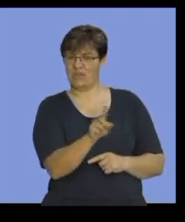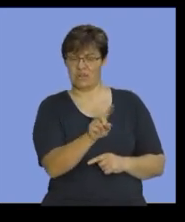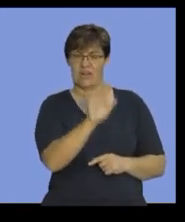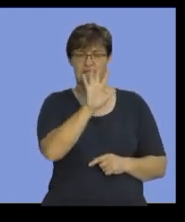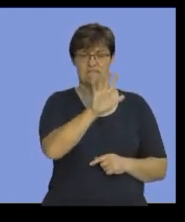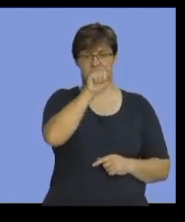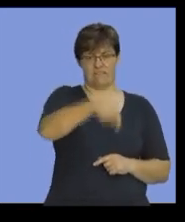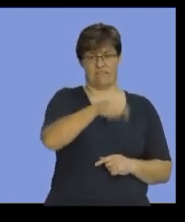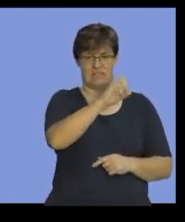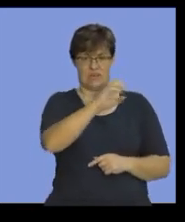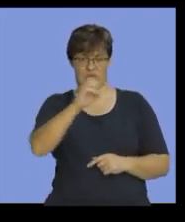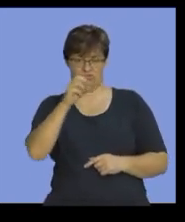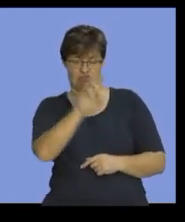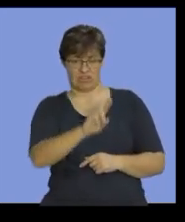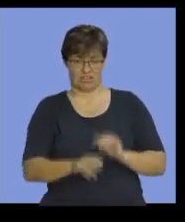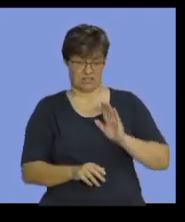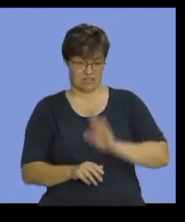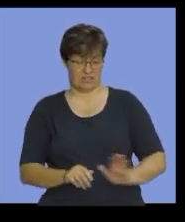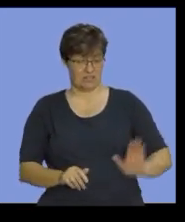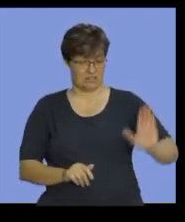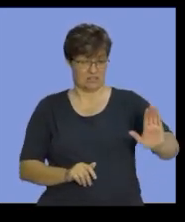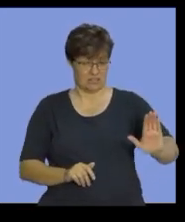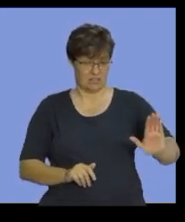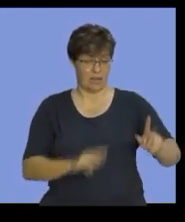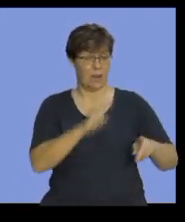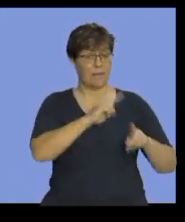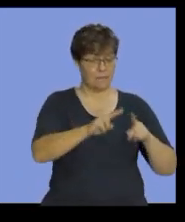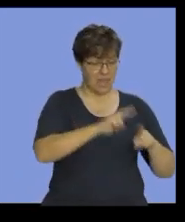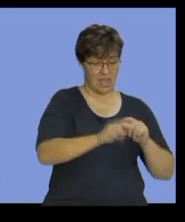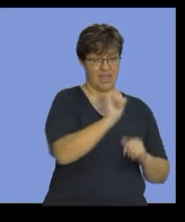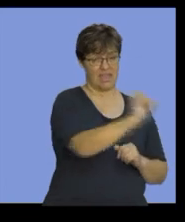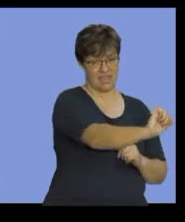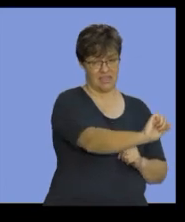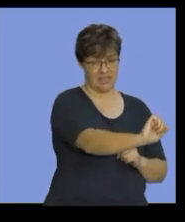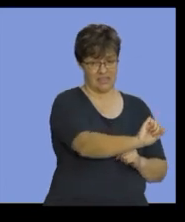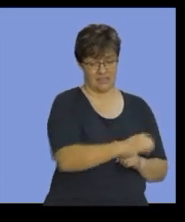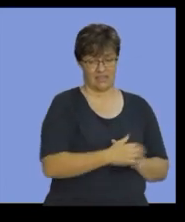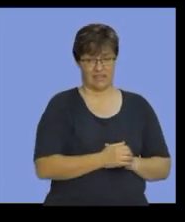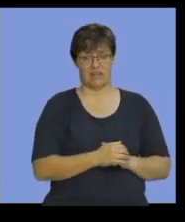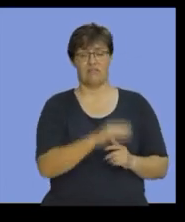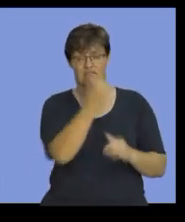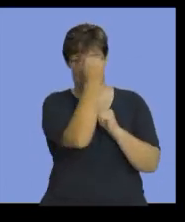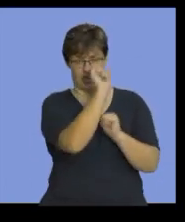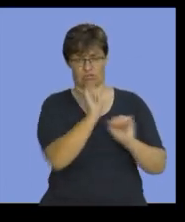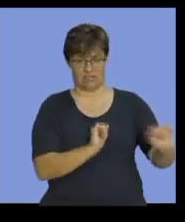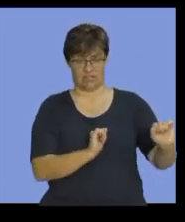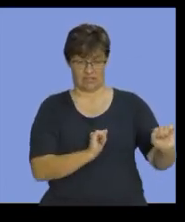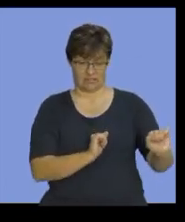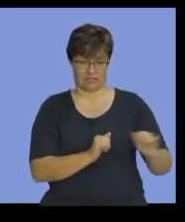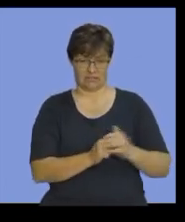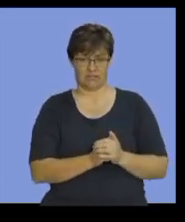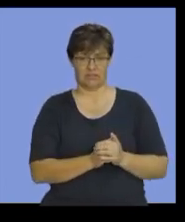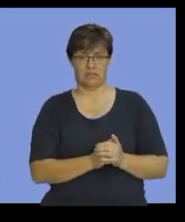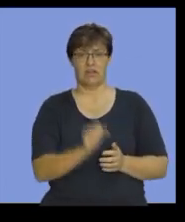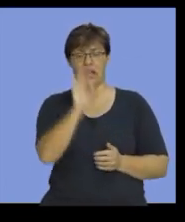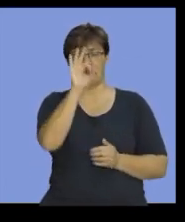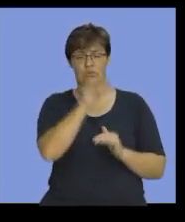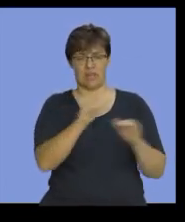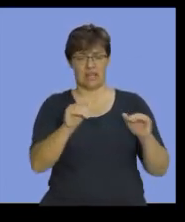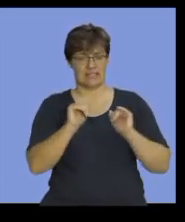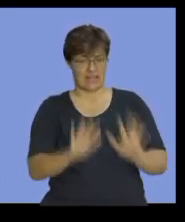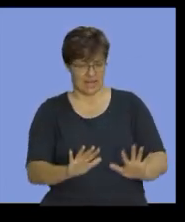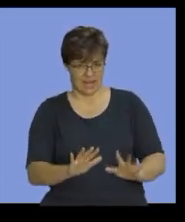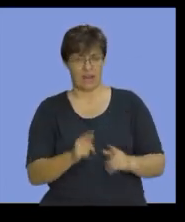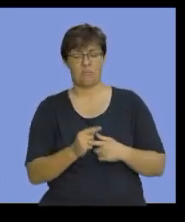5,000 Rand. So, 5,000 Rand must be apportioned to the factory. If you do the 3 tenths calculation,